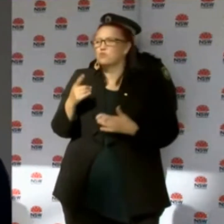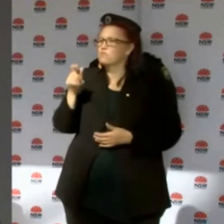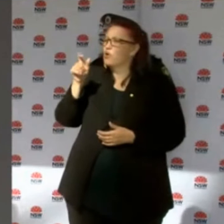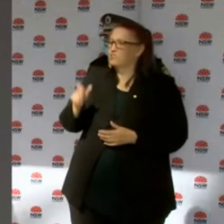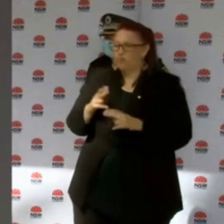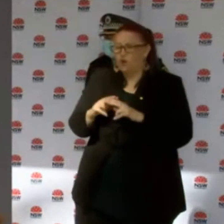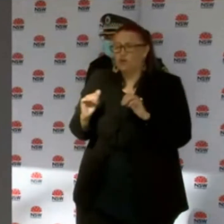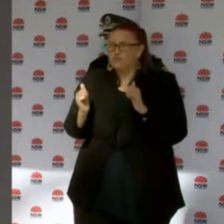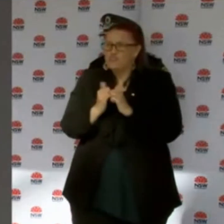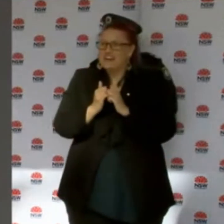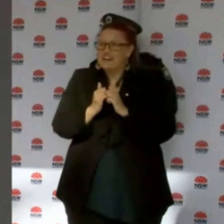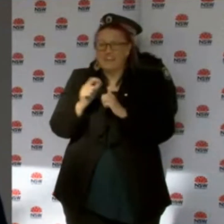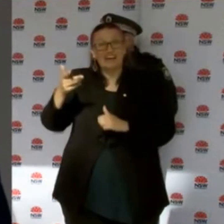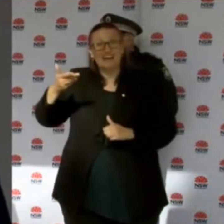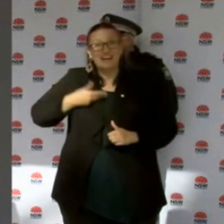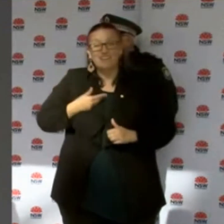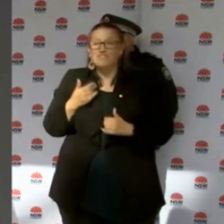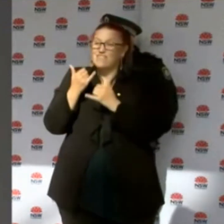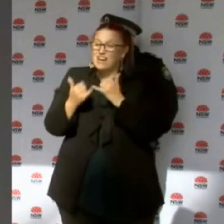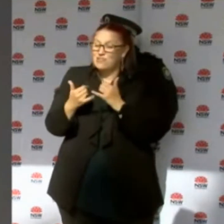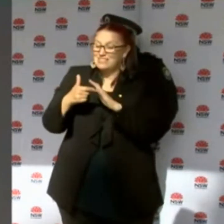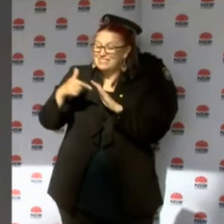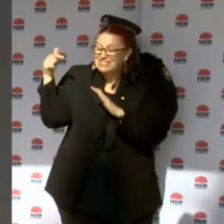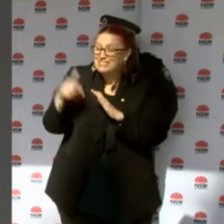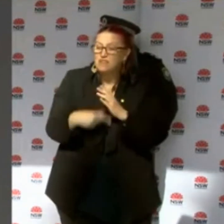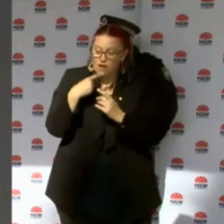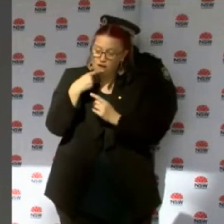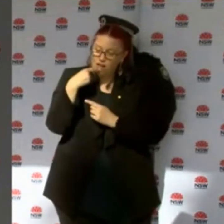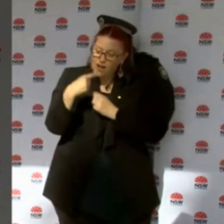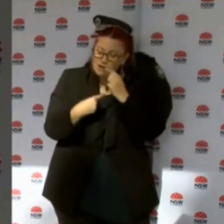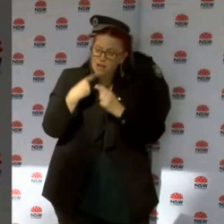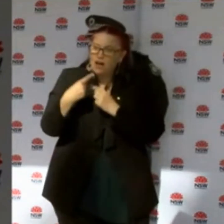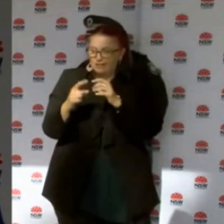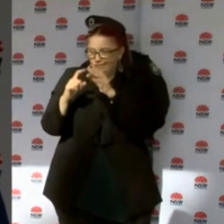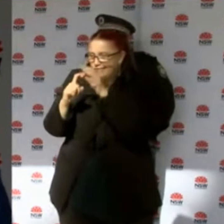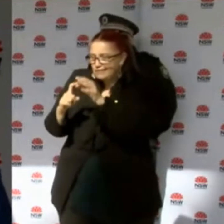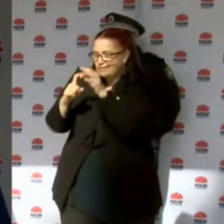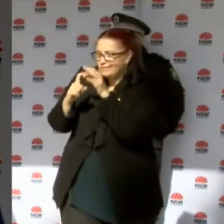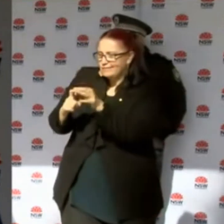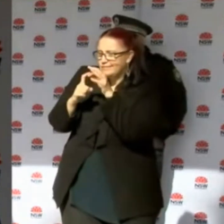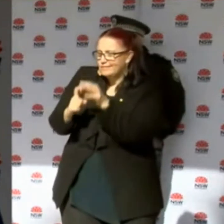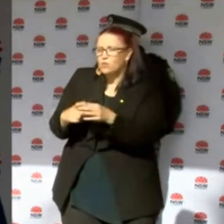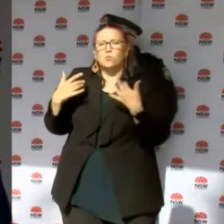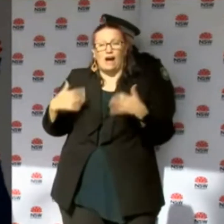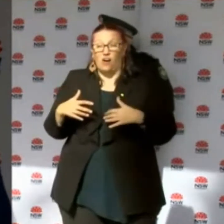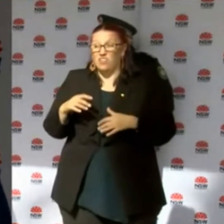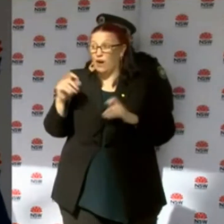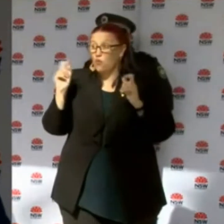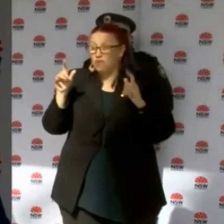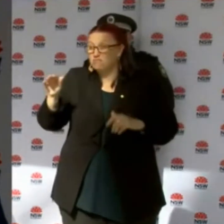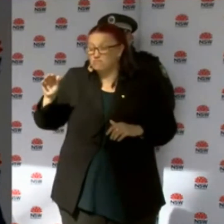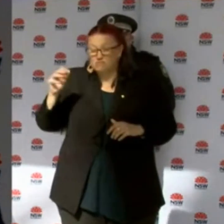agreeing, you know, giving us quite comprehensive questioning undergoing that early in the early hours of the morning.